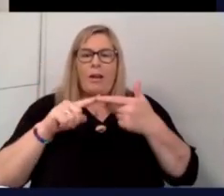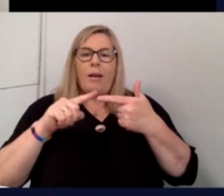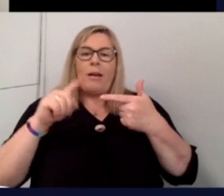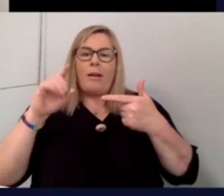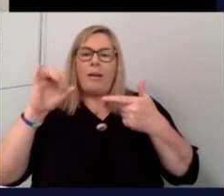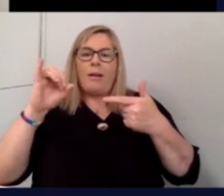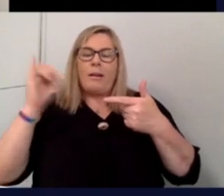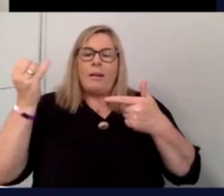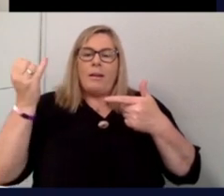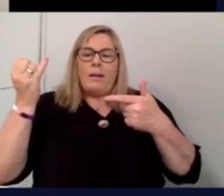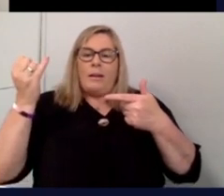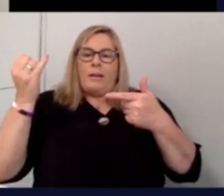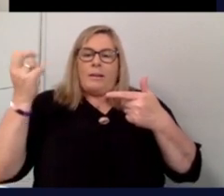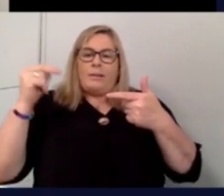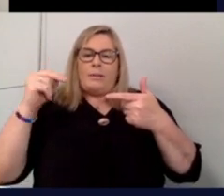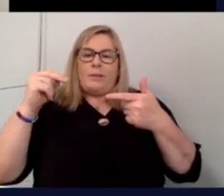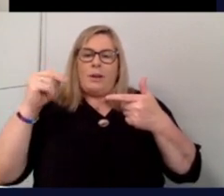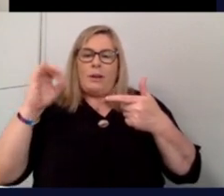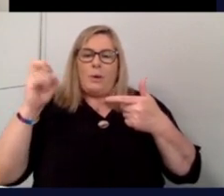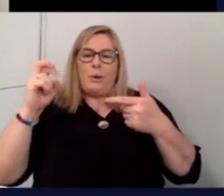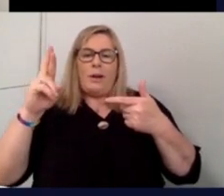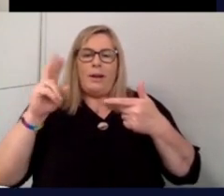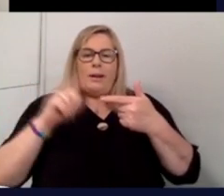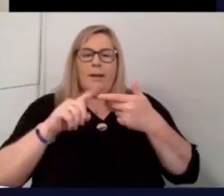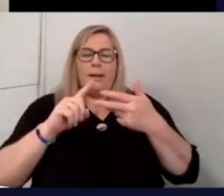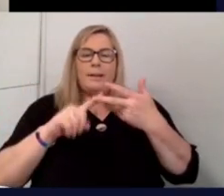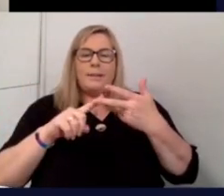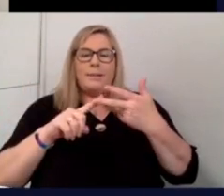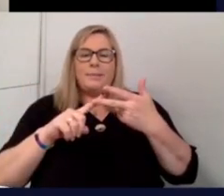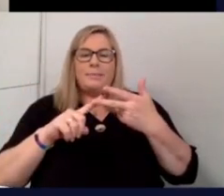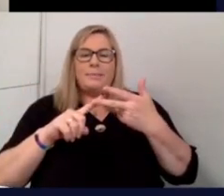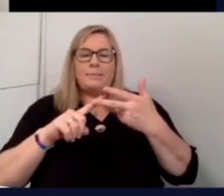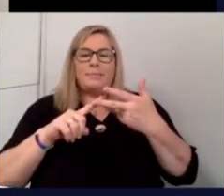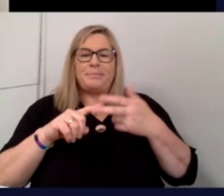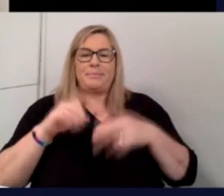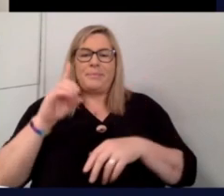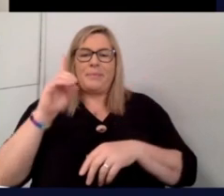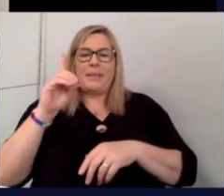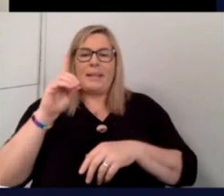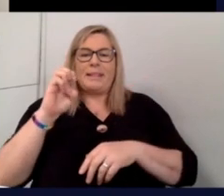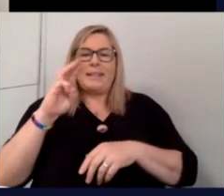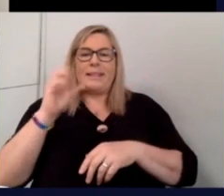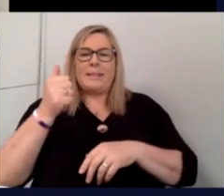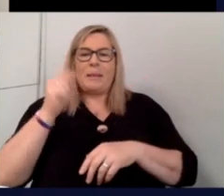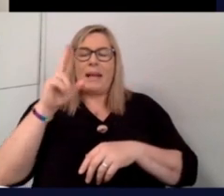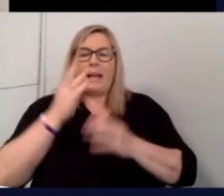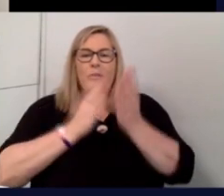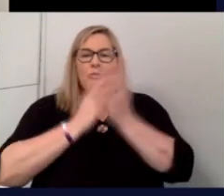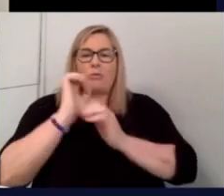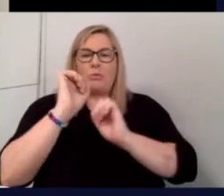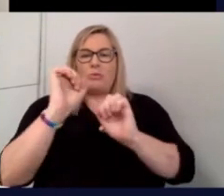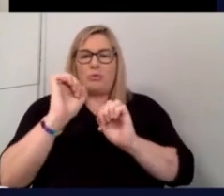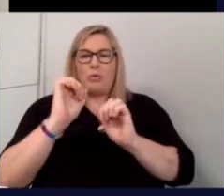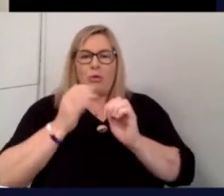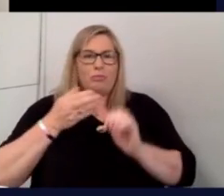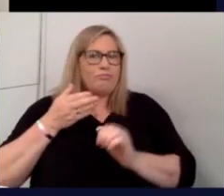and we have Kate Madden, co-founder and head of global sales at Fenu Health. Deepa, first of all, could you maybe take us through your journey? Just tell us about